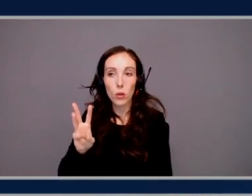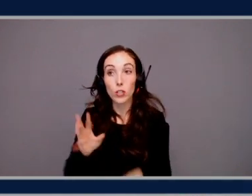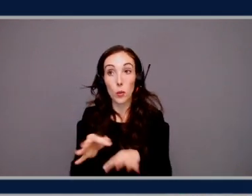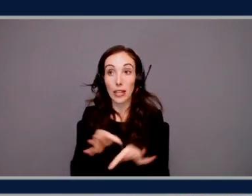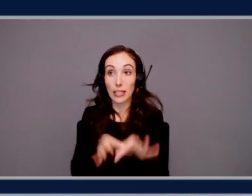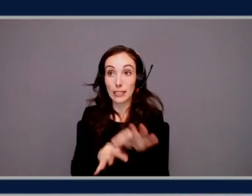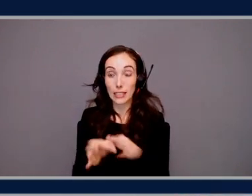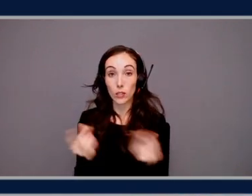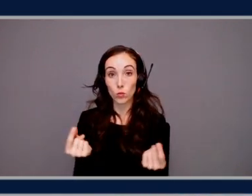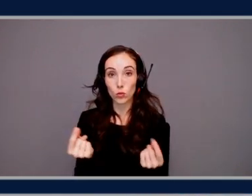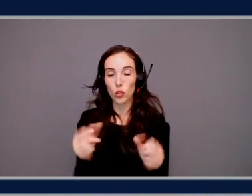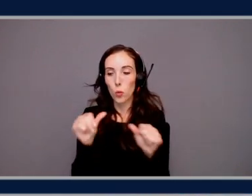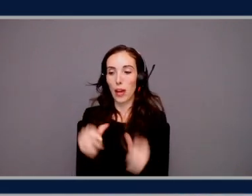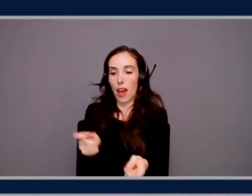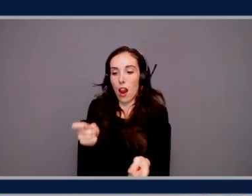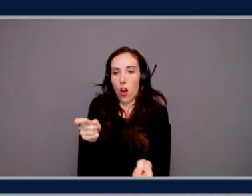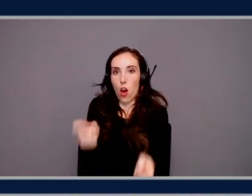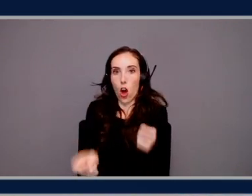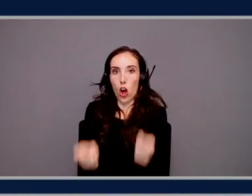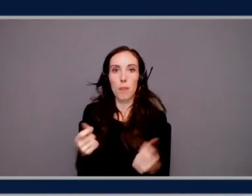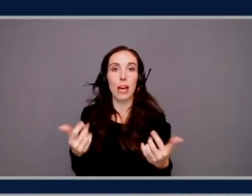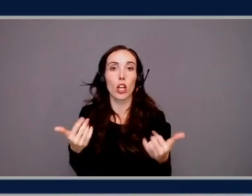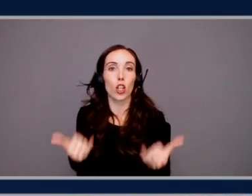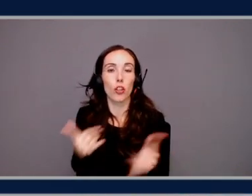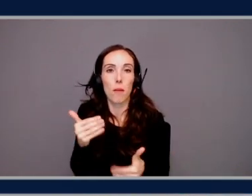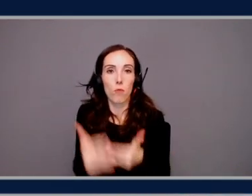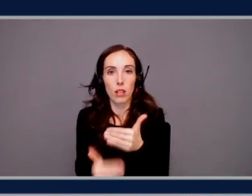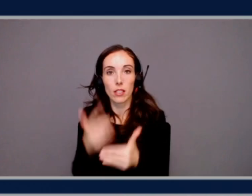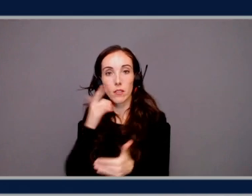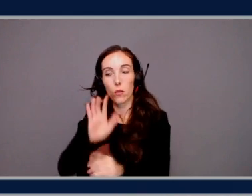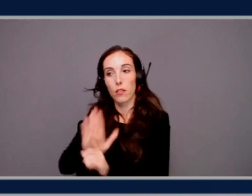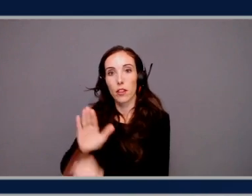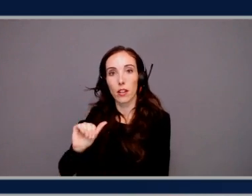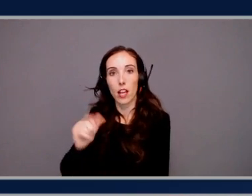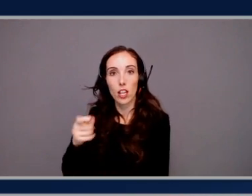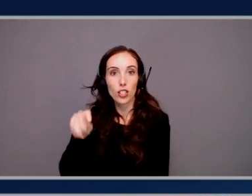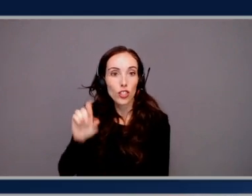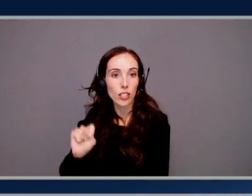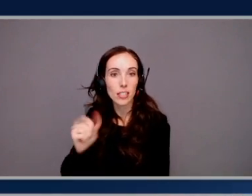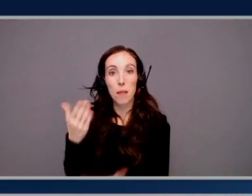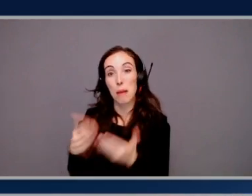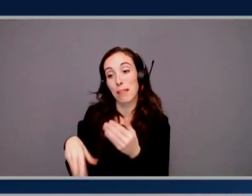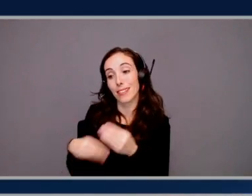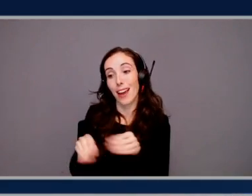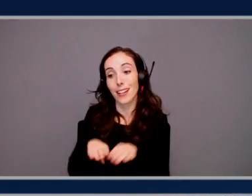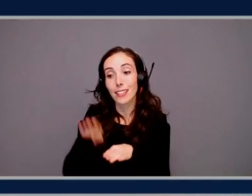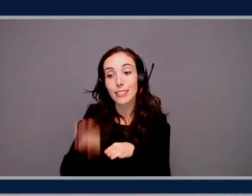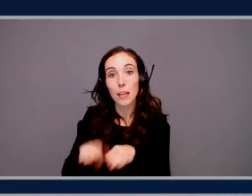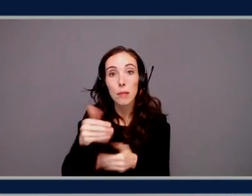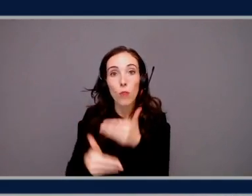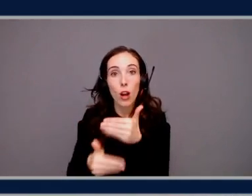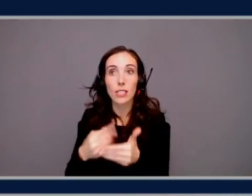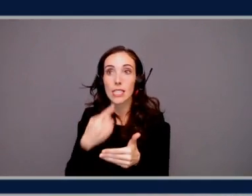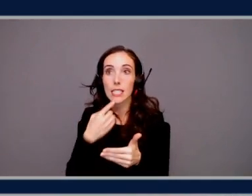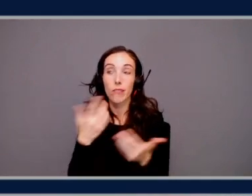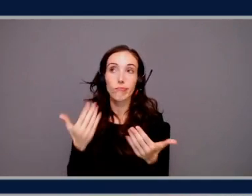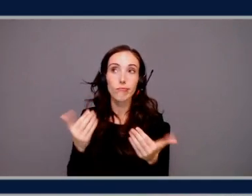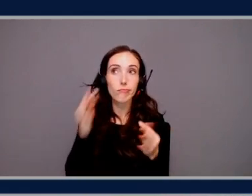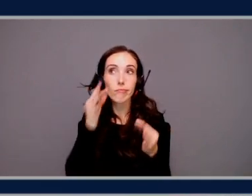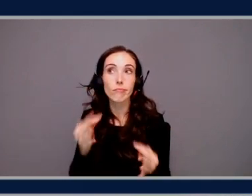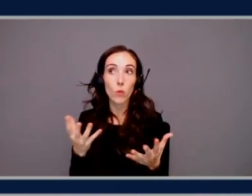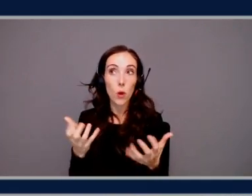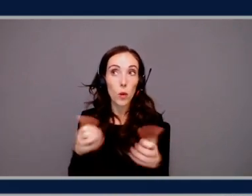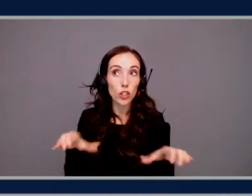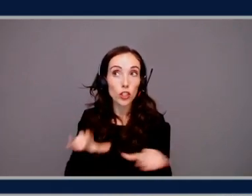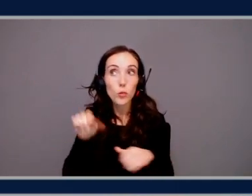do is we can augment existing processes of agents that maybe there's a step in the process you'd have to say, do I want to do something or not? You could have an agent go